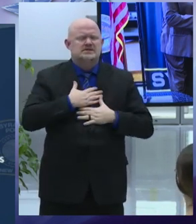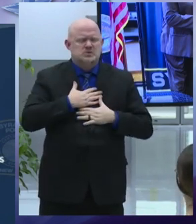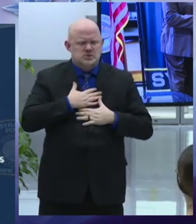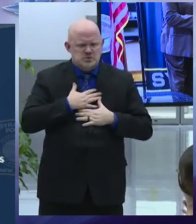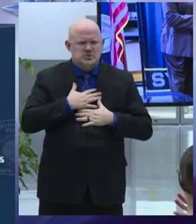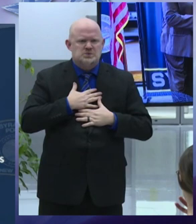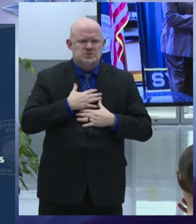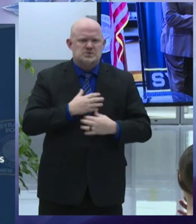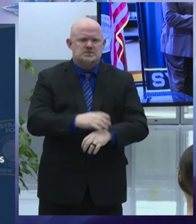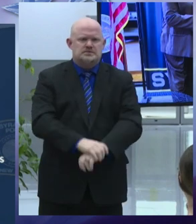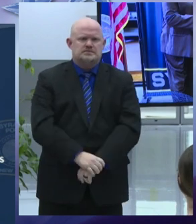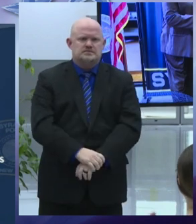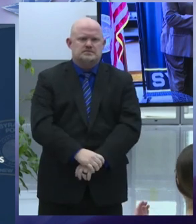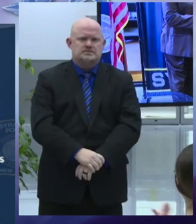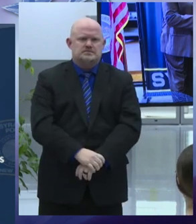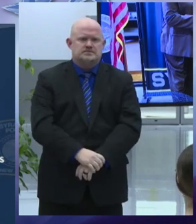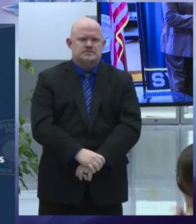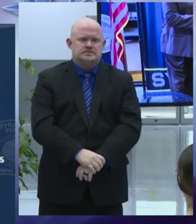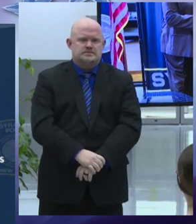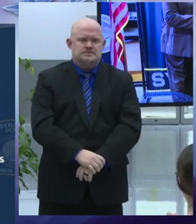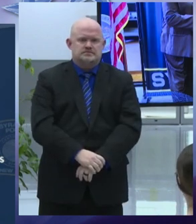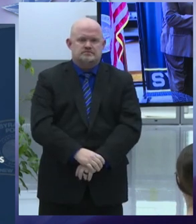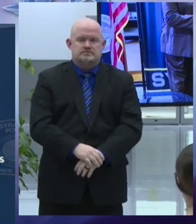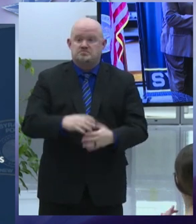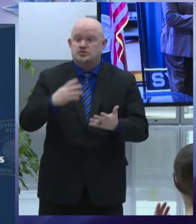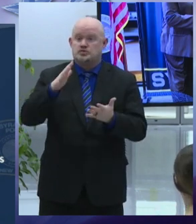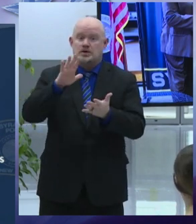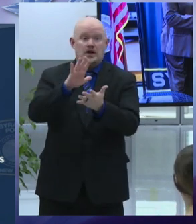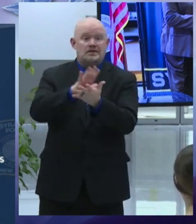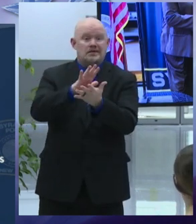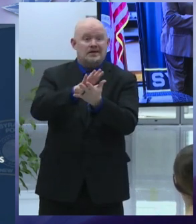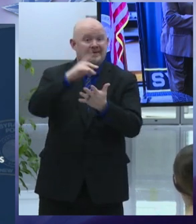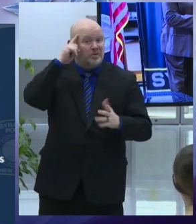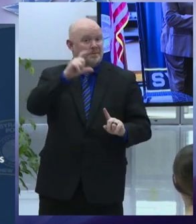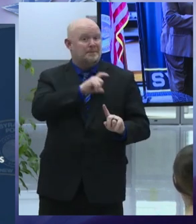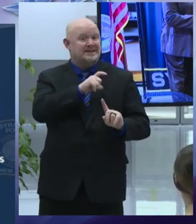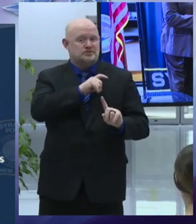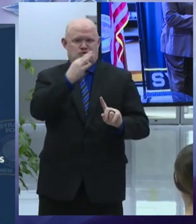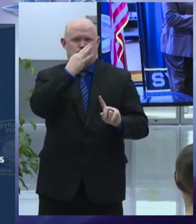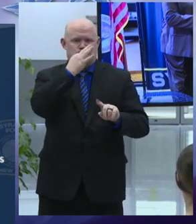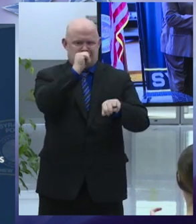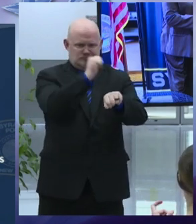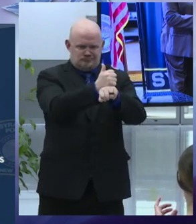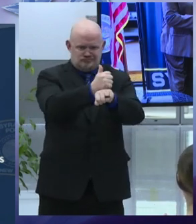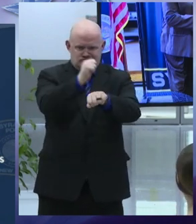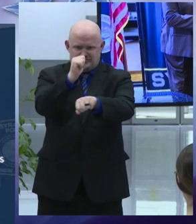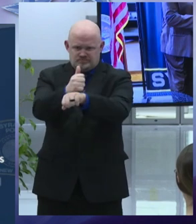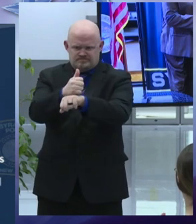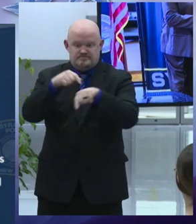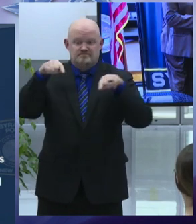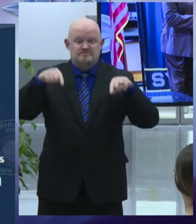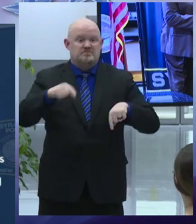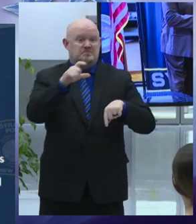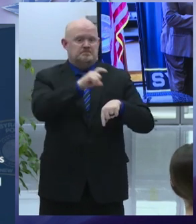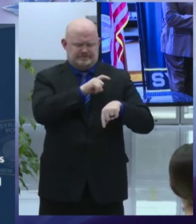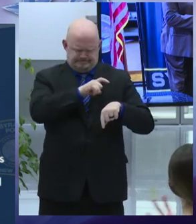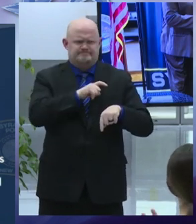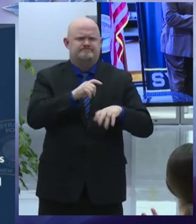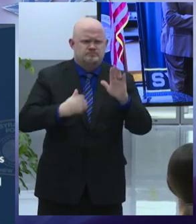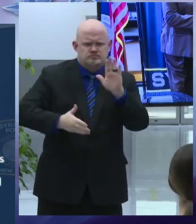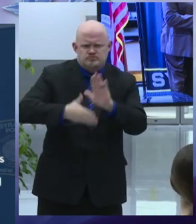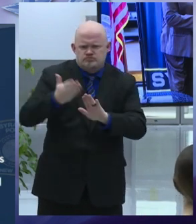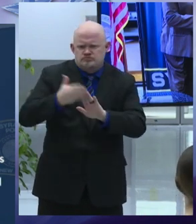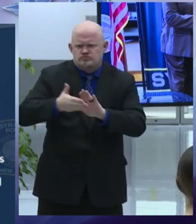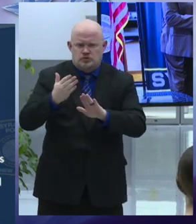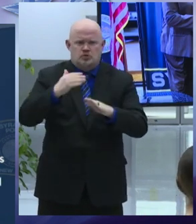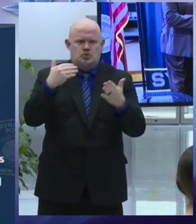they will be our fifth and sixth classes of this administration with these new officers we will re-establish